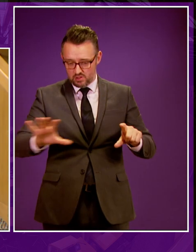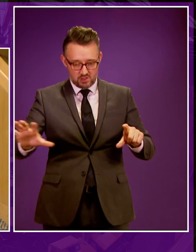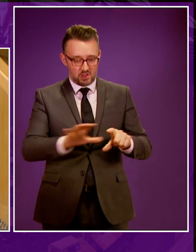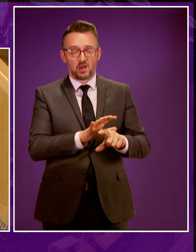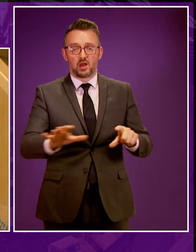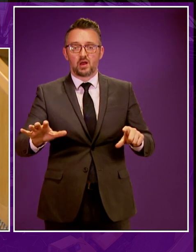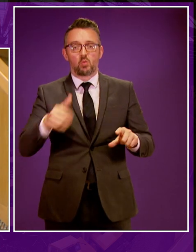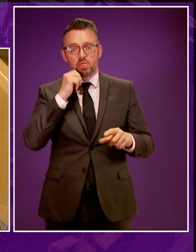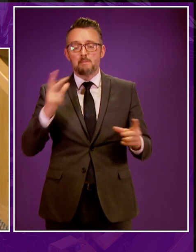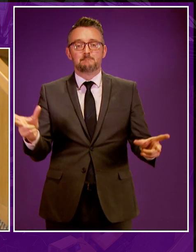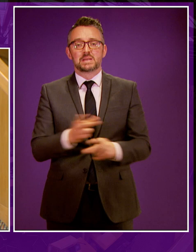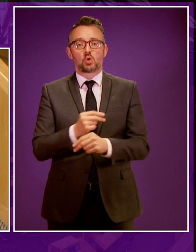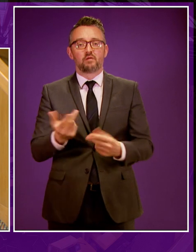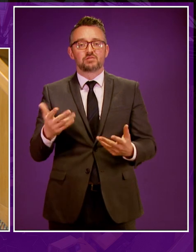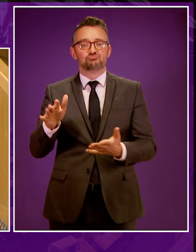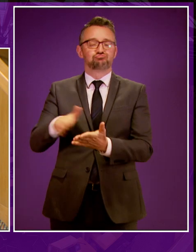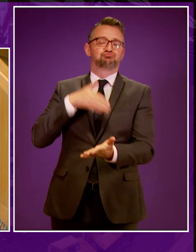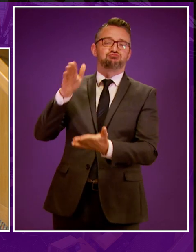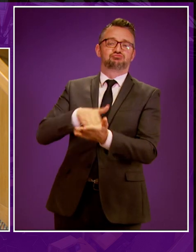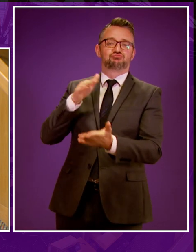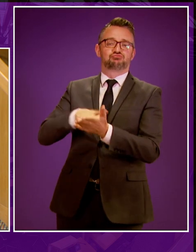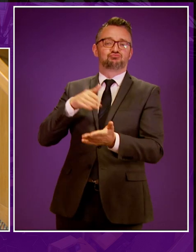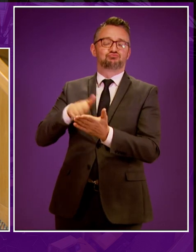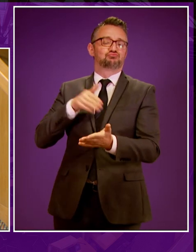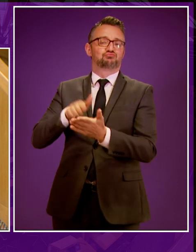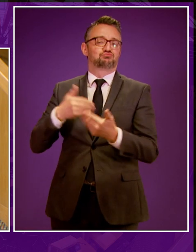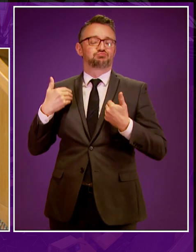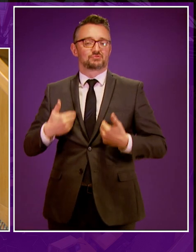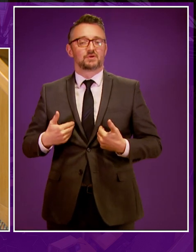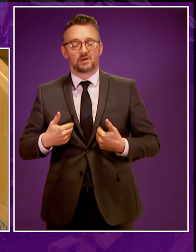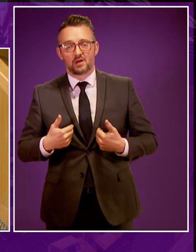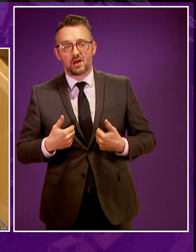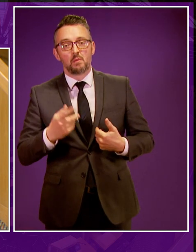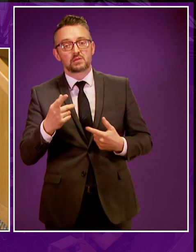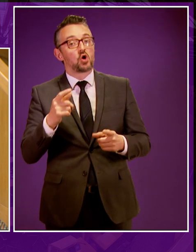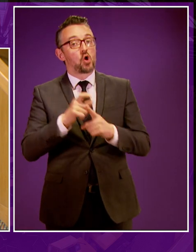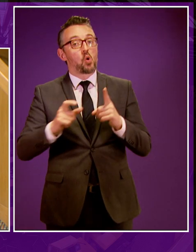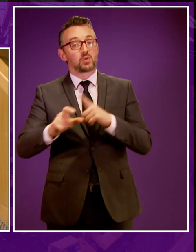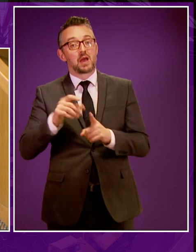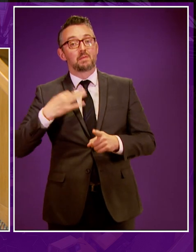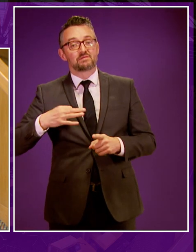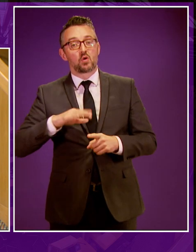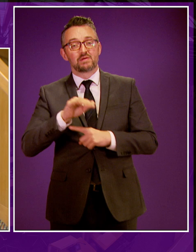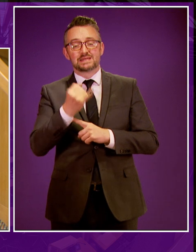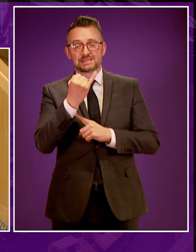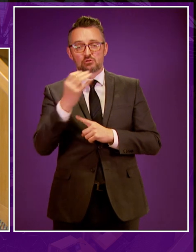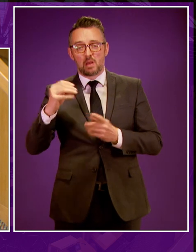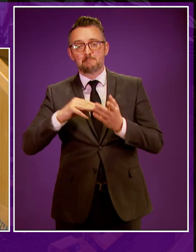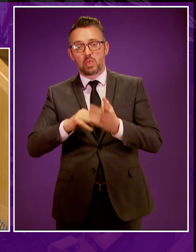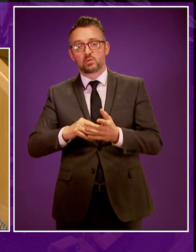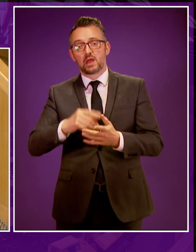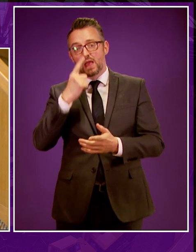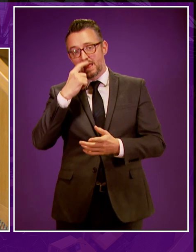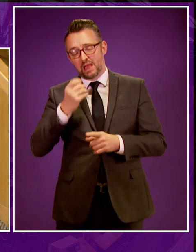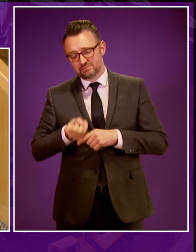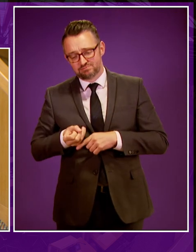have been the gold rush of this century. So, as has been pointed out, community benefit of over 600 million could have